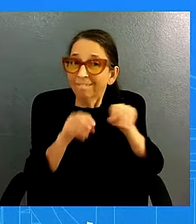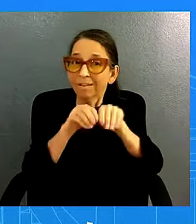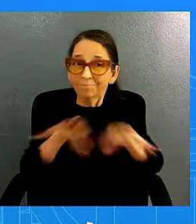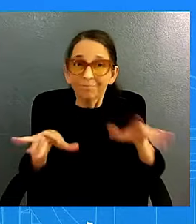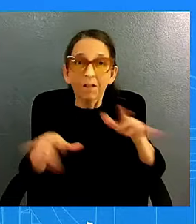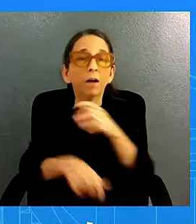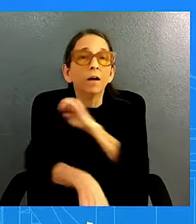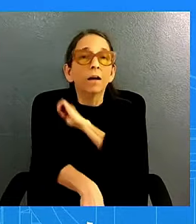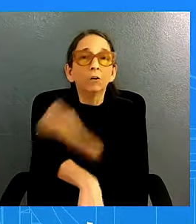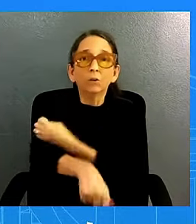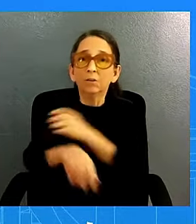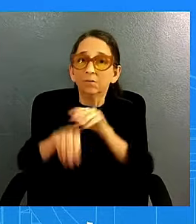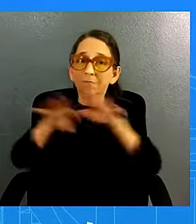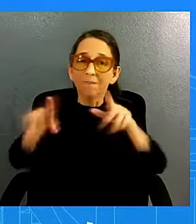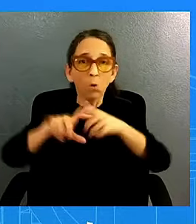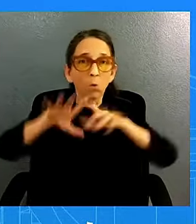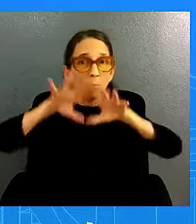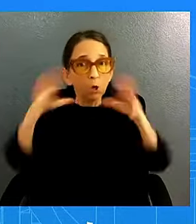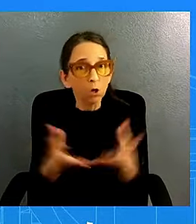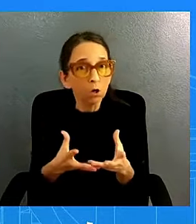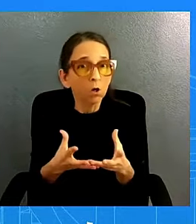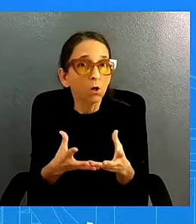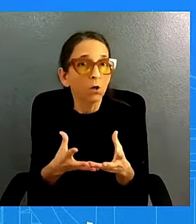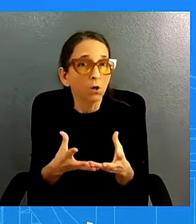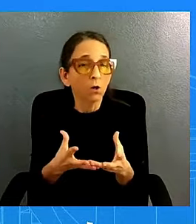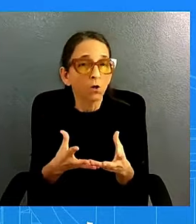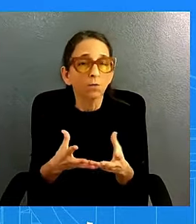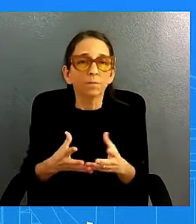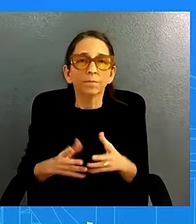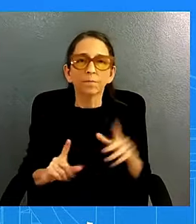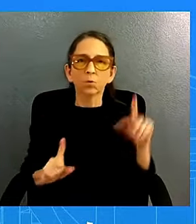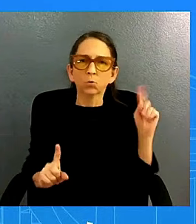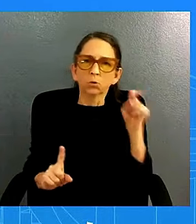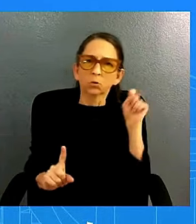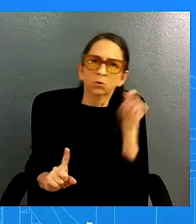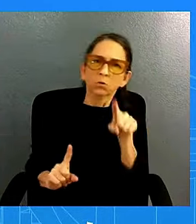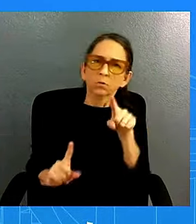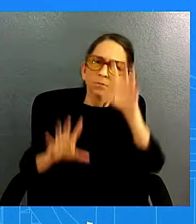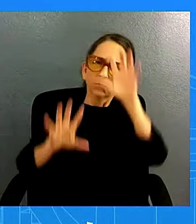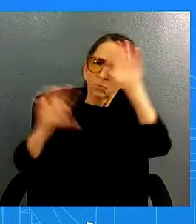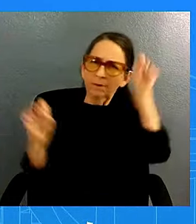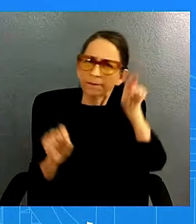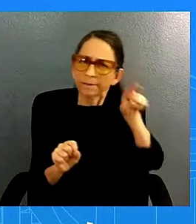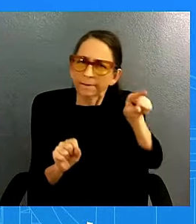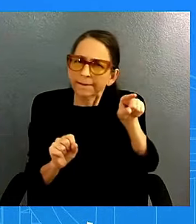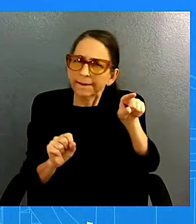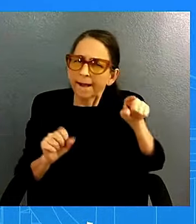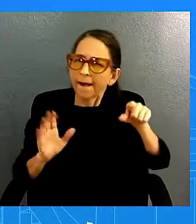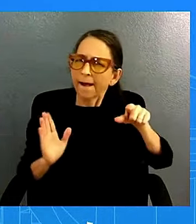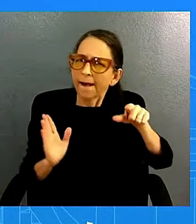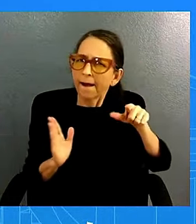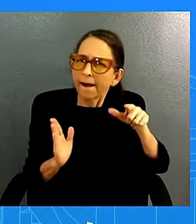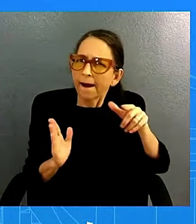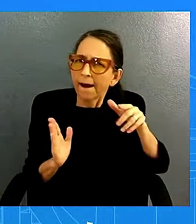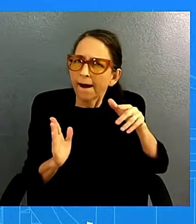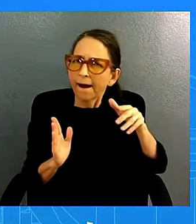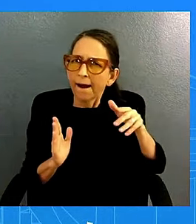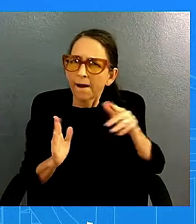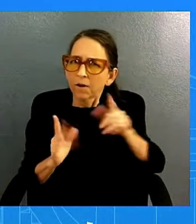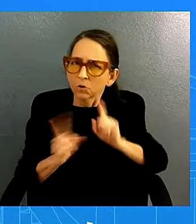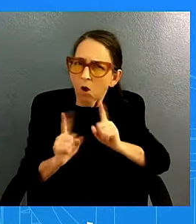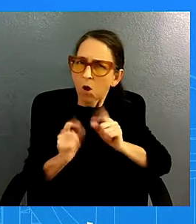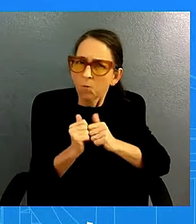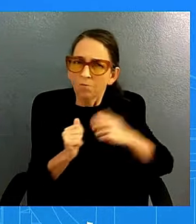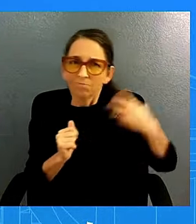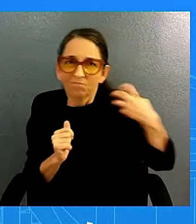the president's remarks that by an hour ago said that he had never spoken with that chairman since he's been in the white house that's obviously not true that he met in the